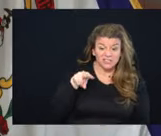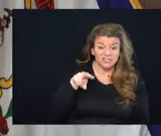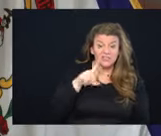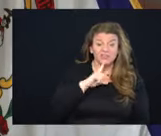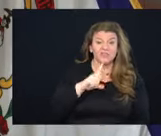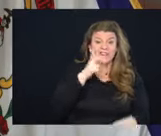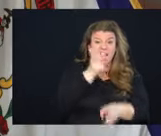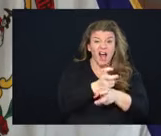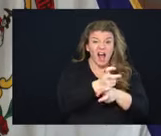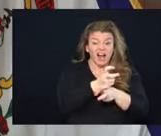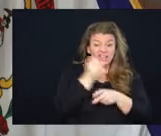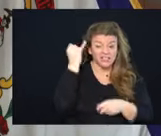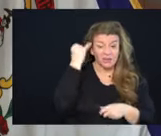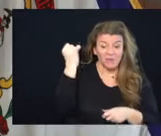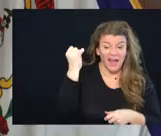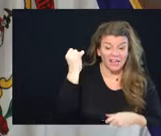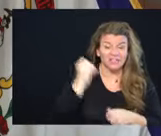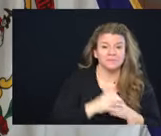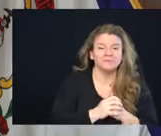it's hard to imagine.